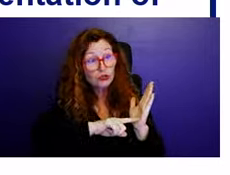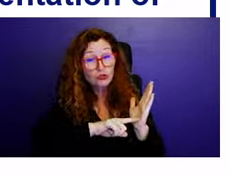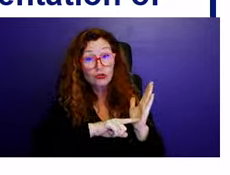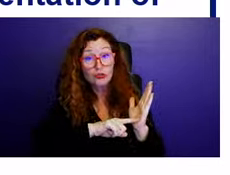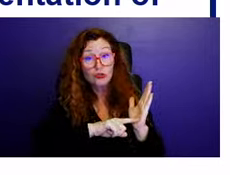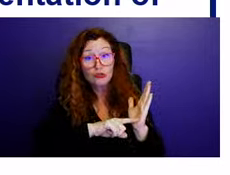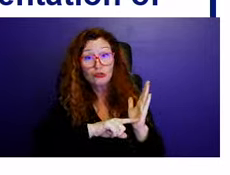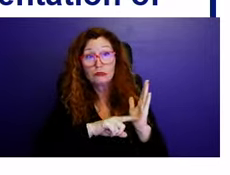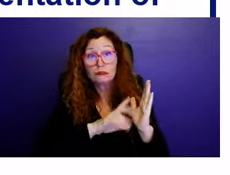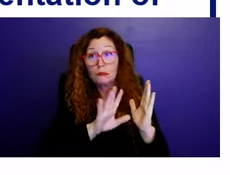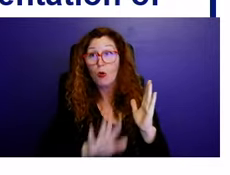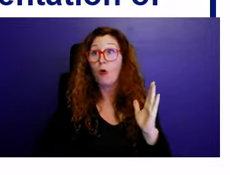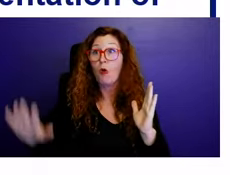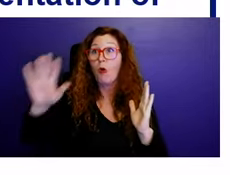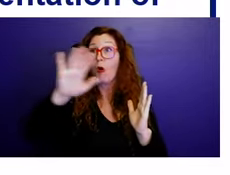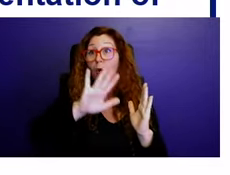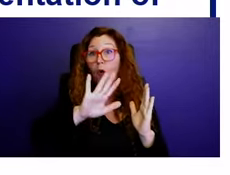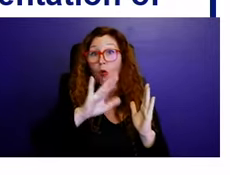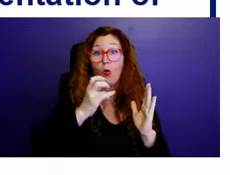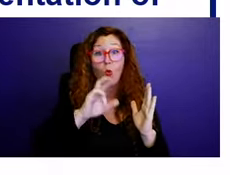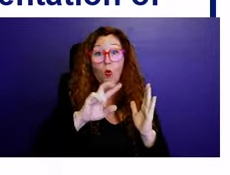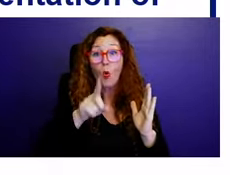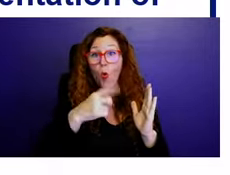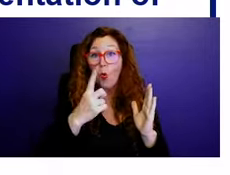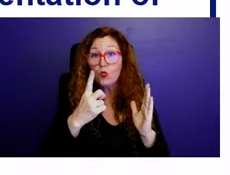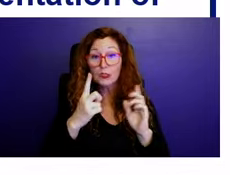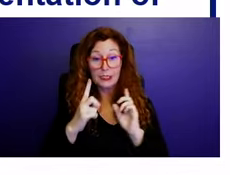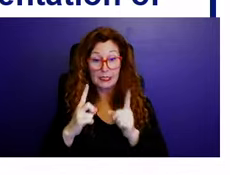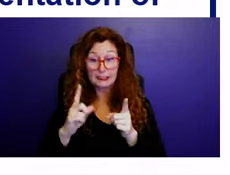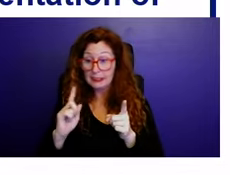both of them, or possibly none of them.